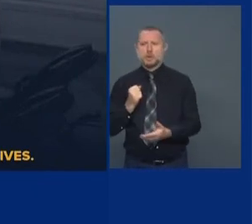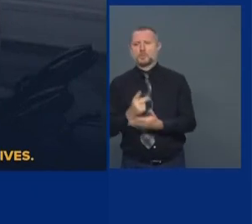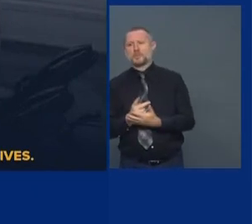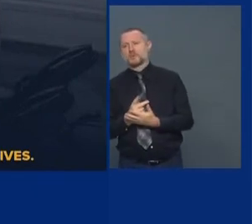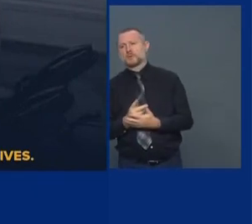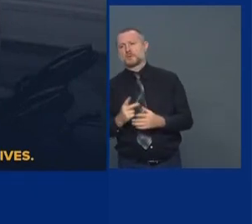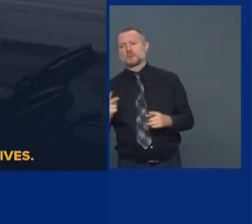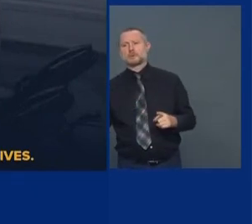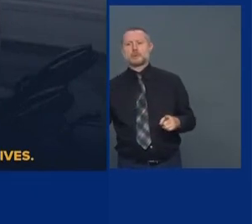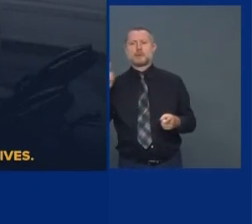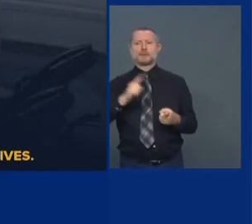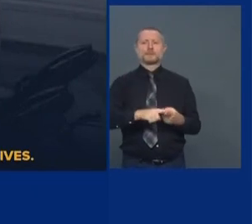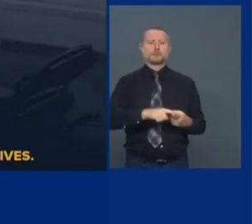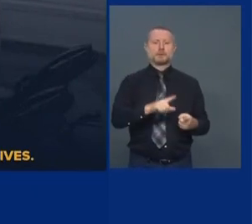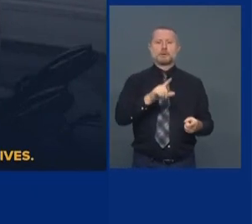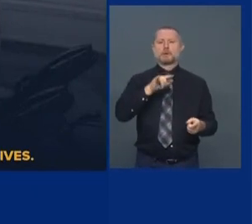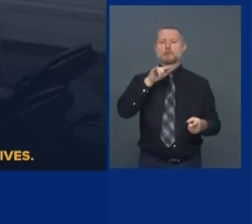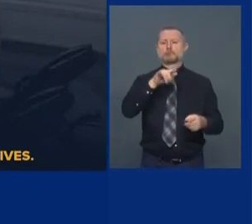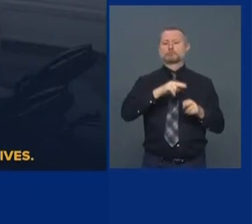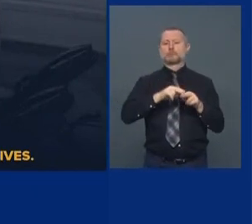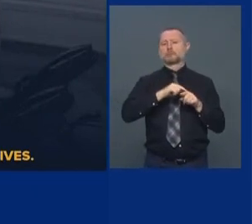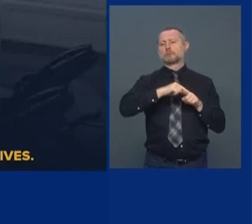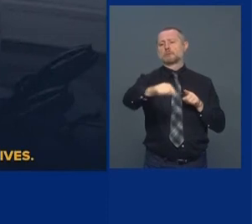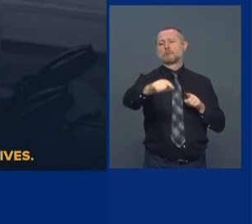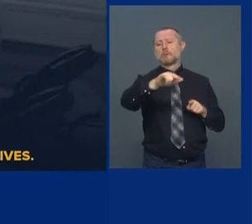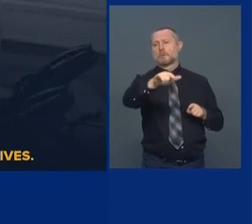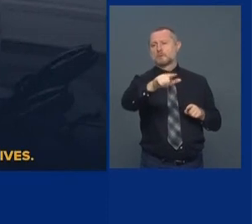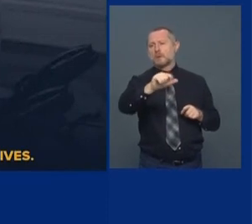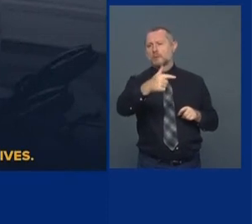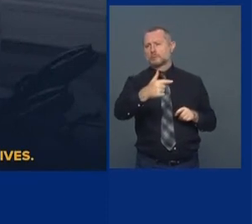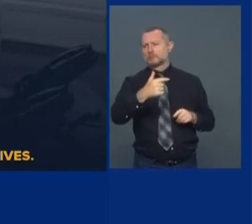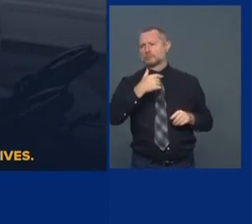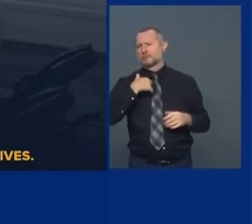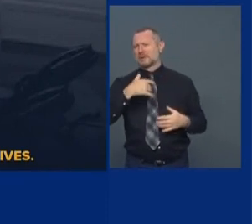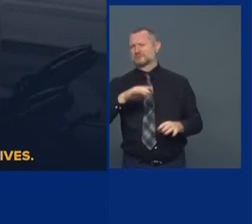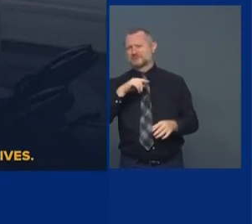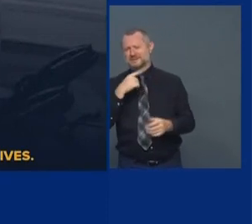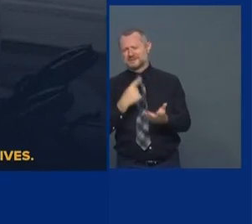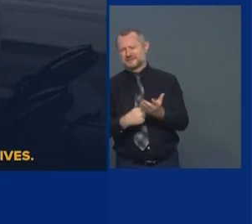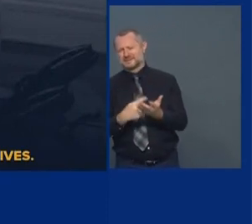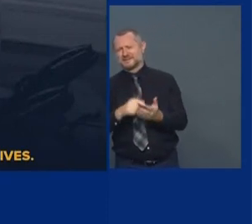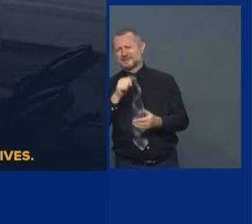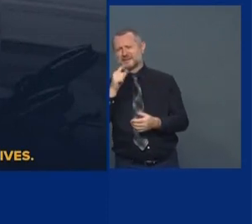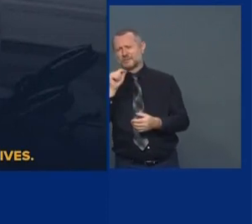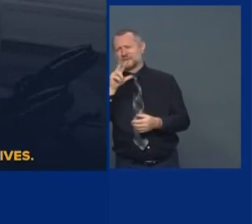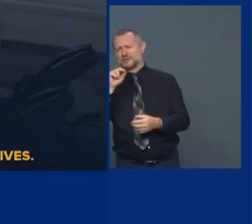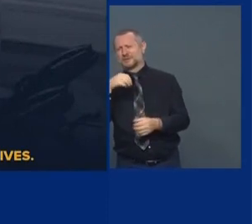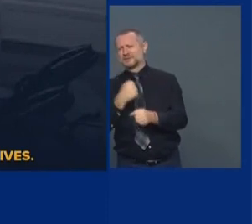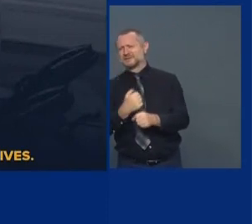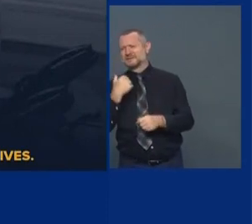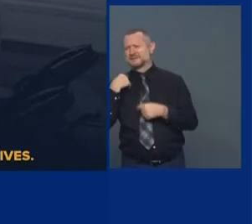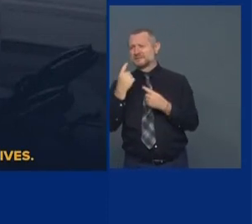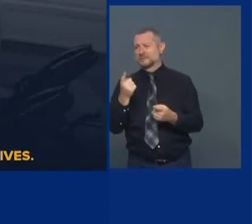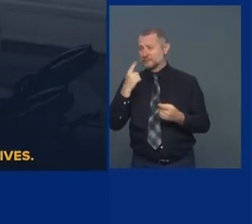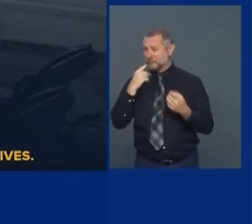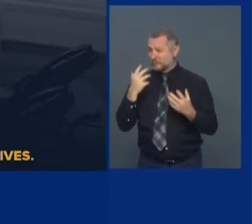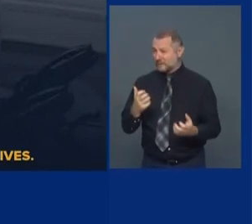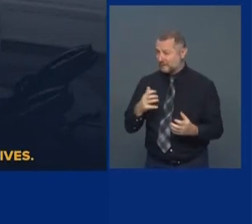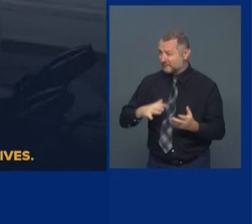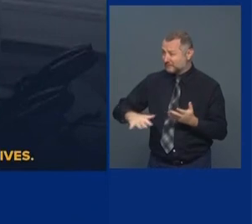been talked about for decades because I have to do an environmental review. Now,